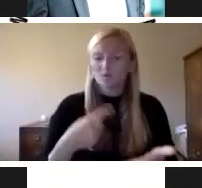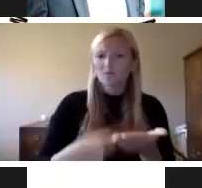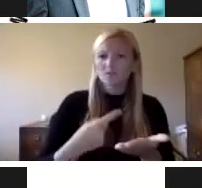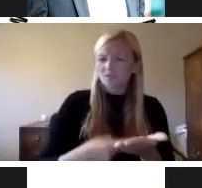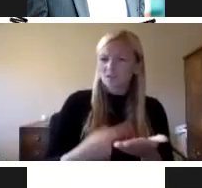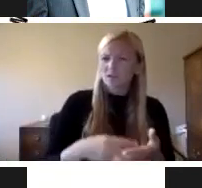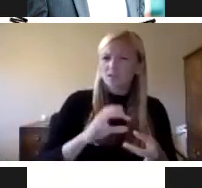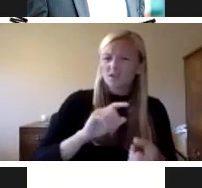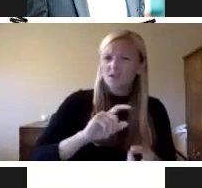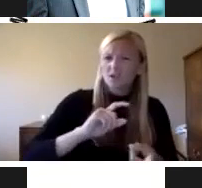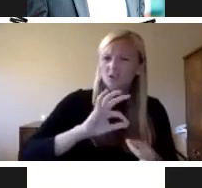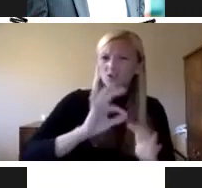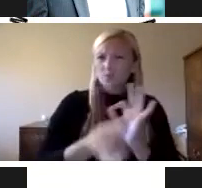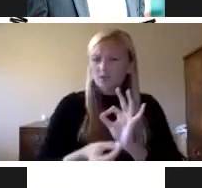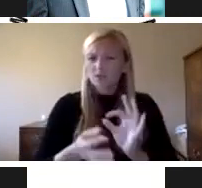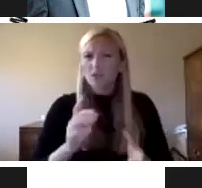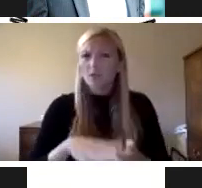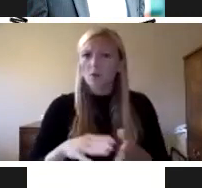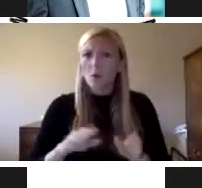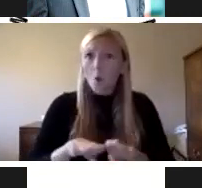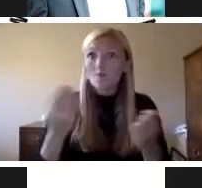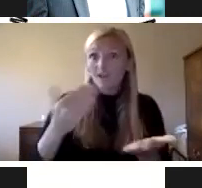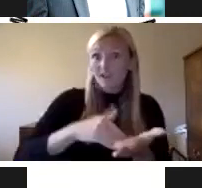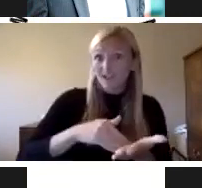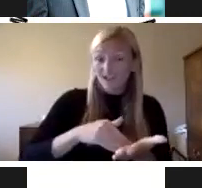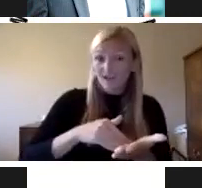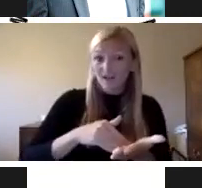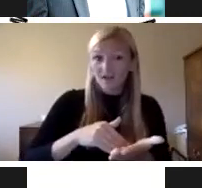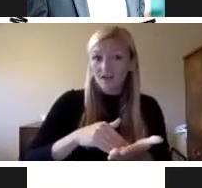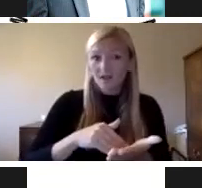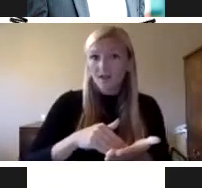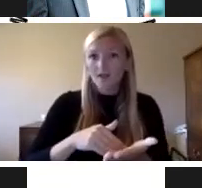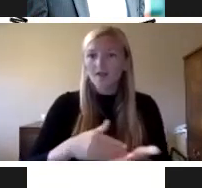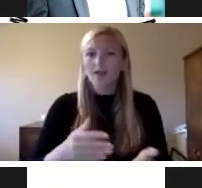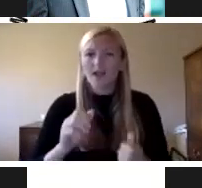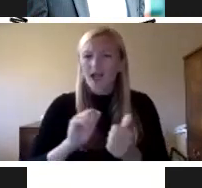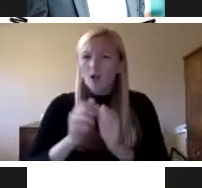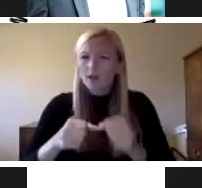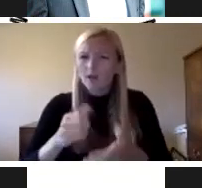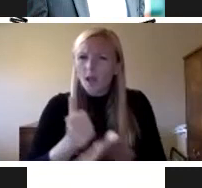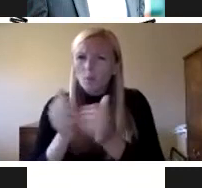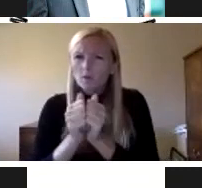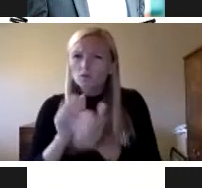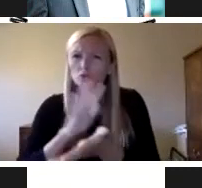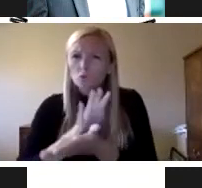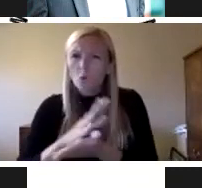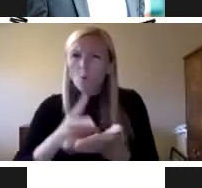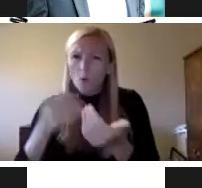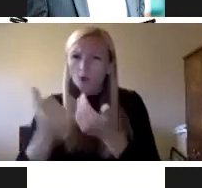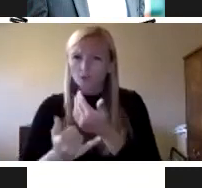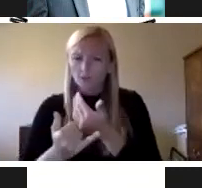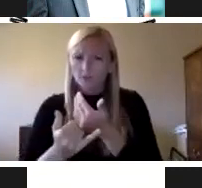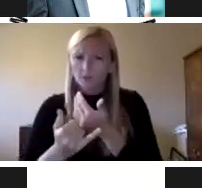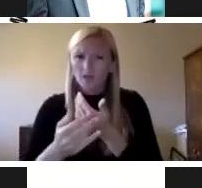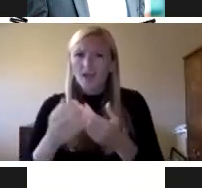and implementation of the aia's reopening tool and how it could be used on a local level for school projects um understand help you